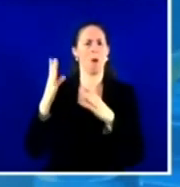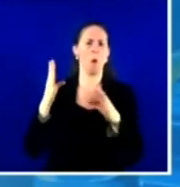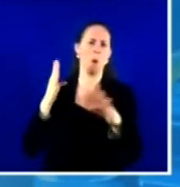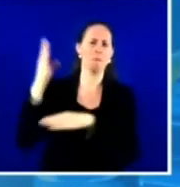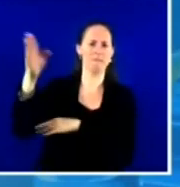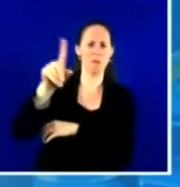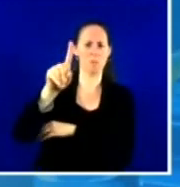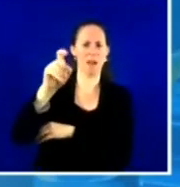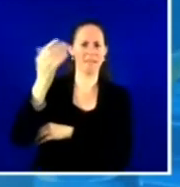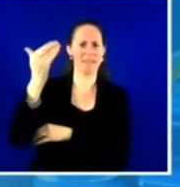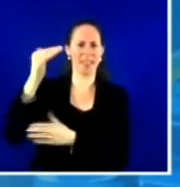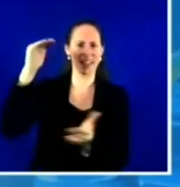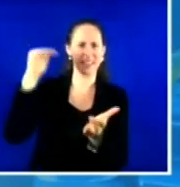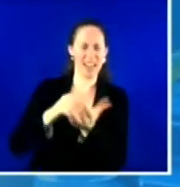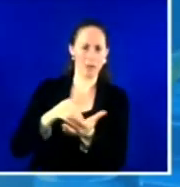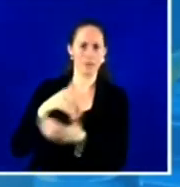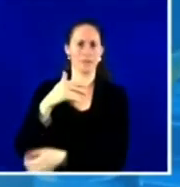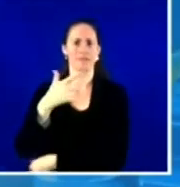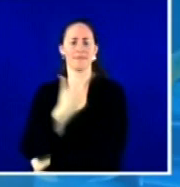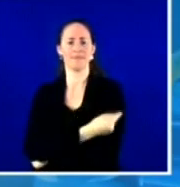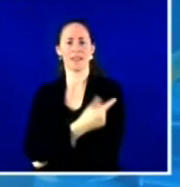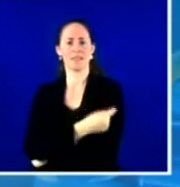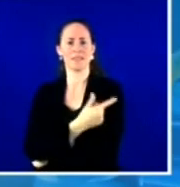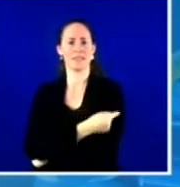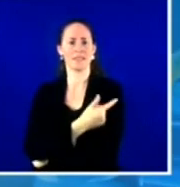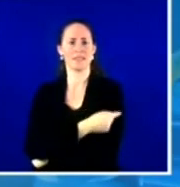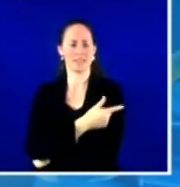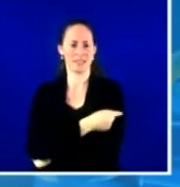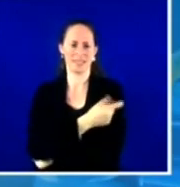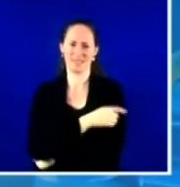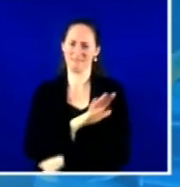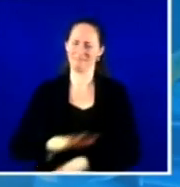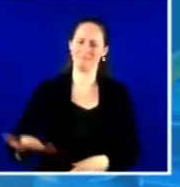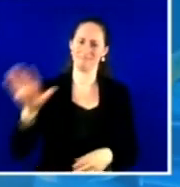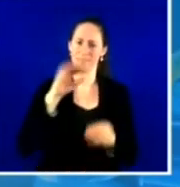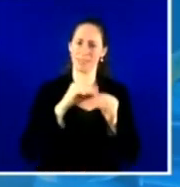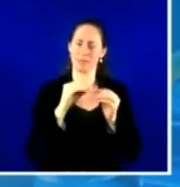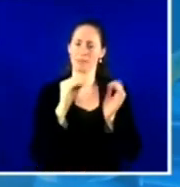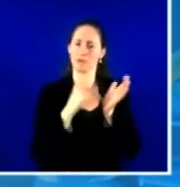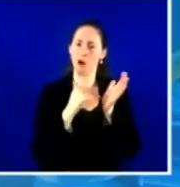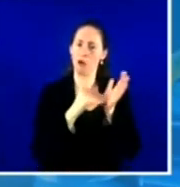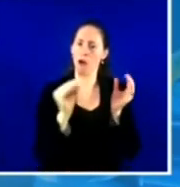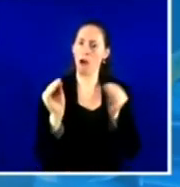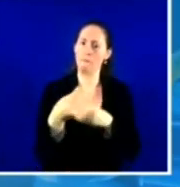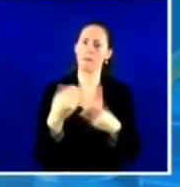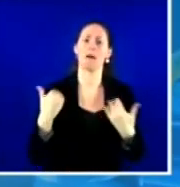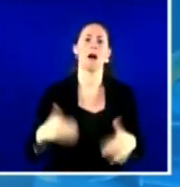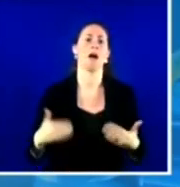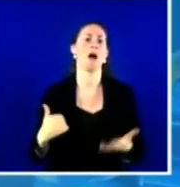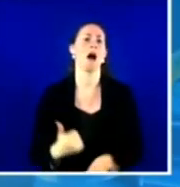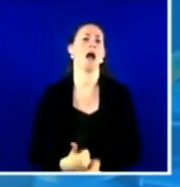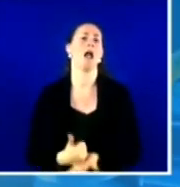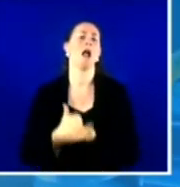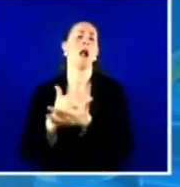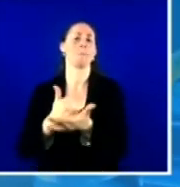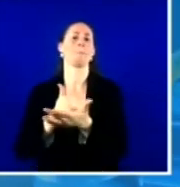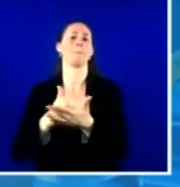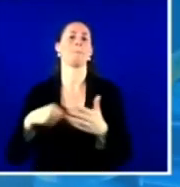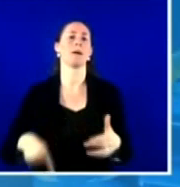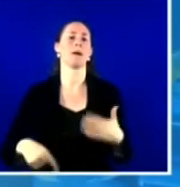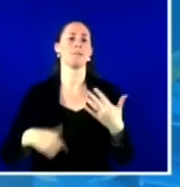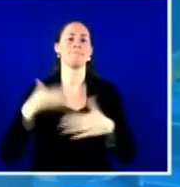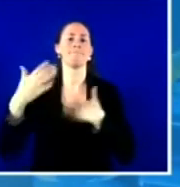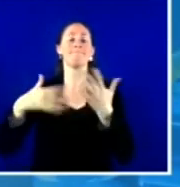care offices within the state, which helped to significantly augment the other mass vaccination efforts that are ongoing in the state.